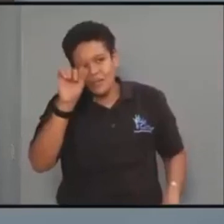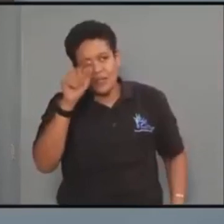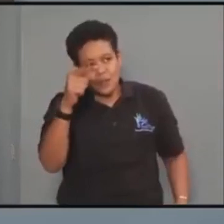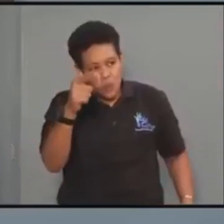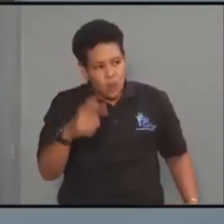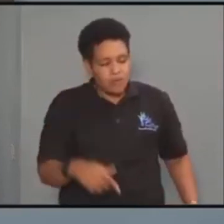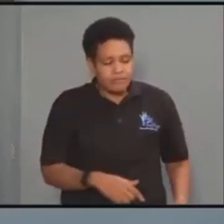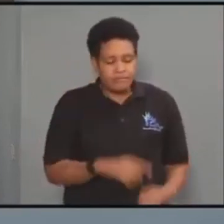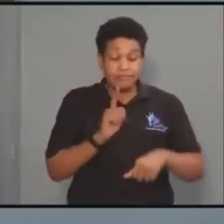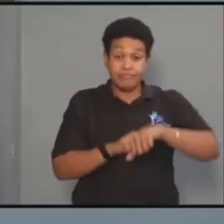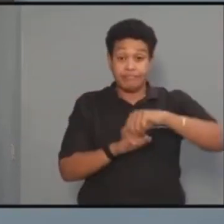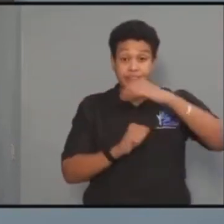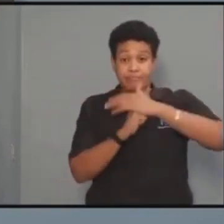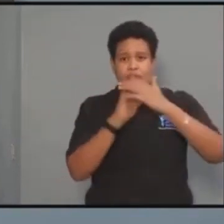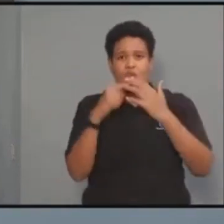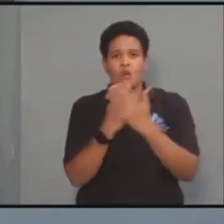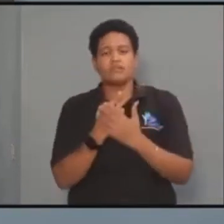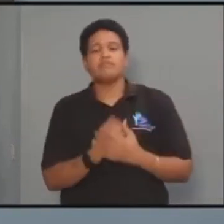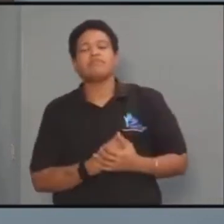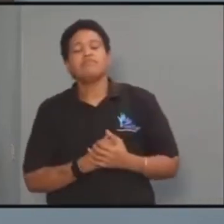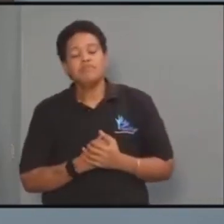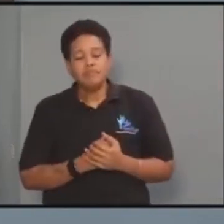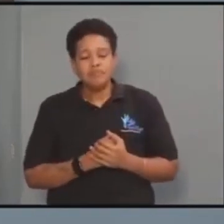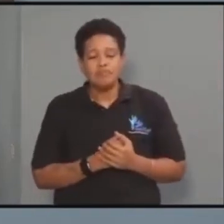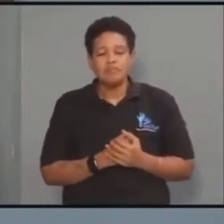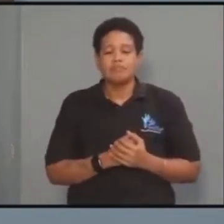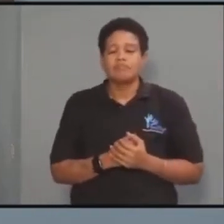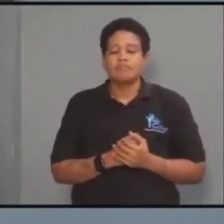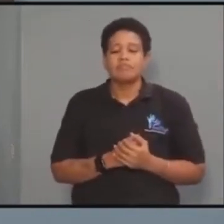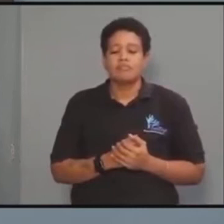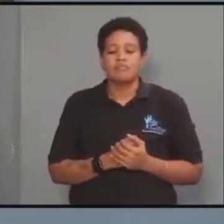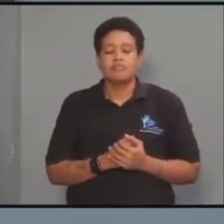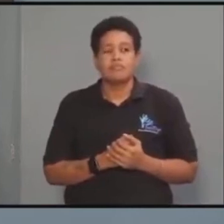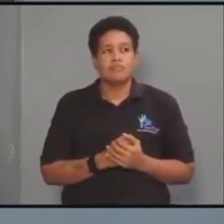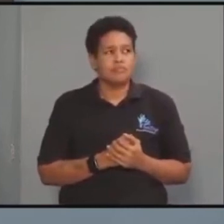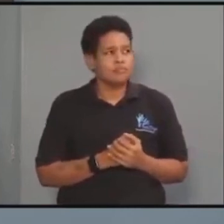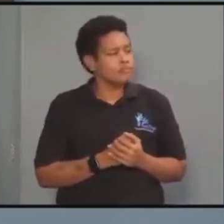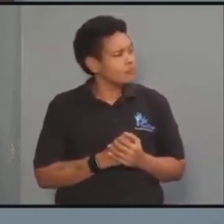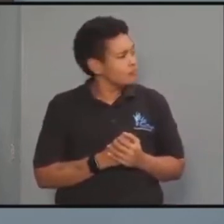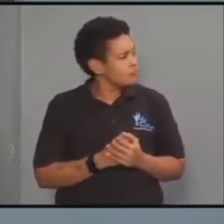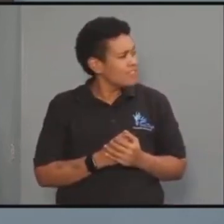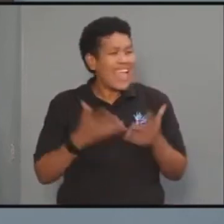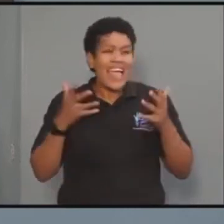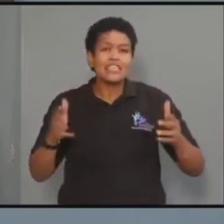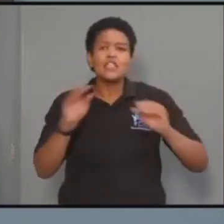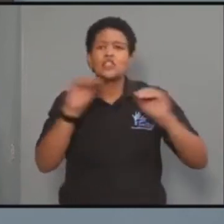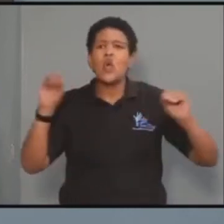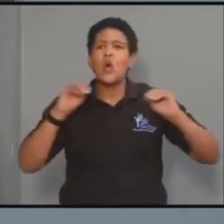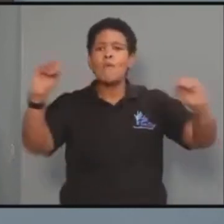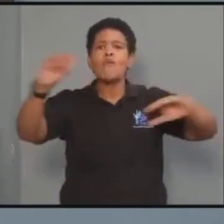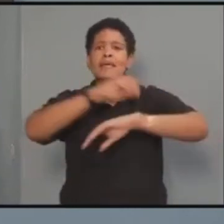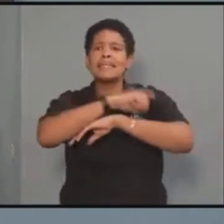Curfew hours. The existing no-movement days